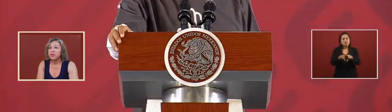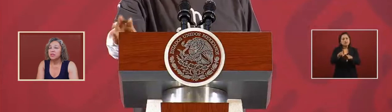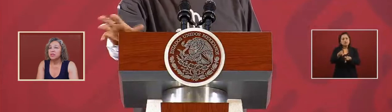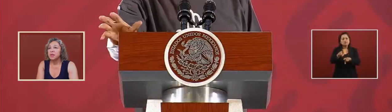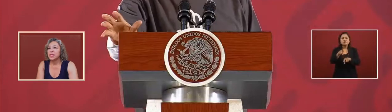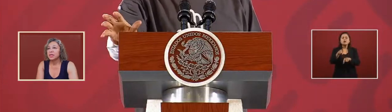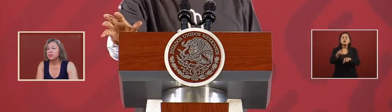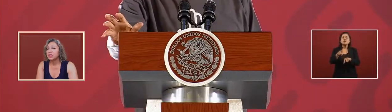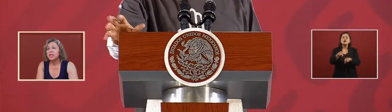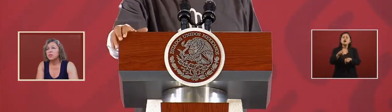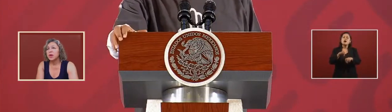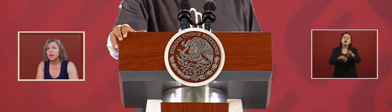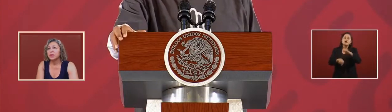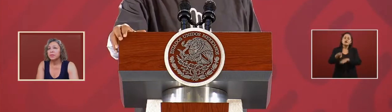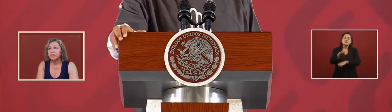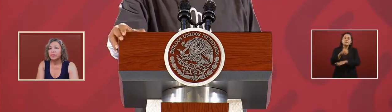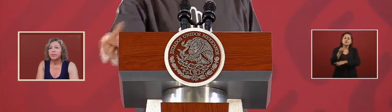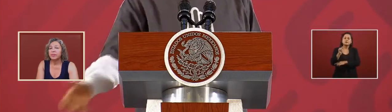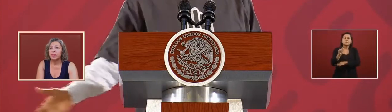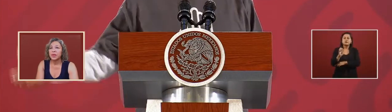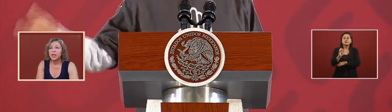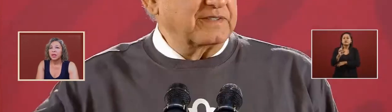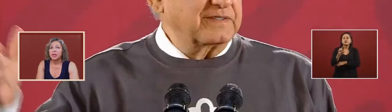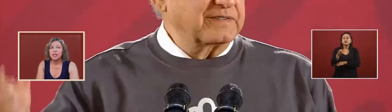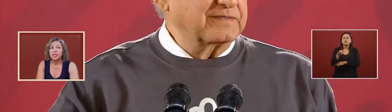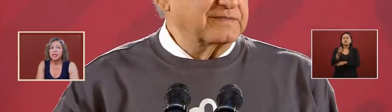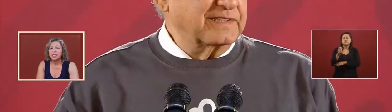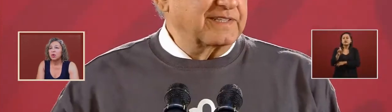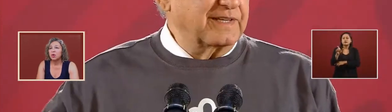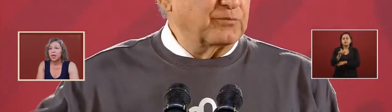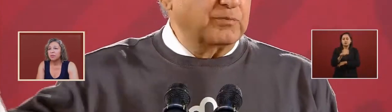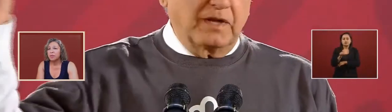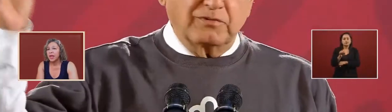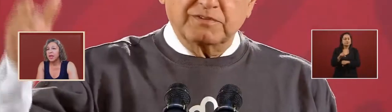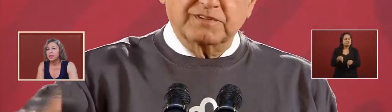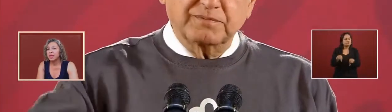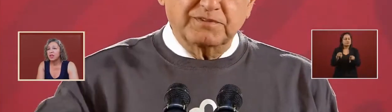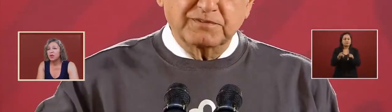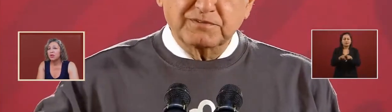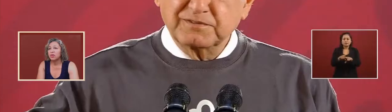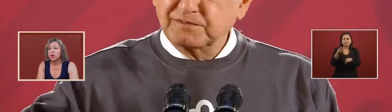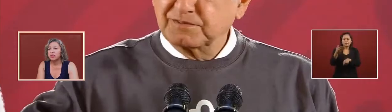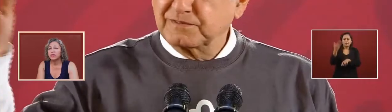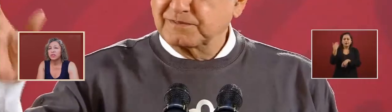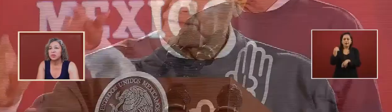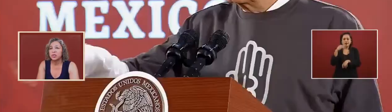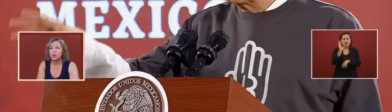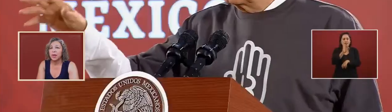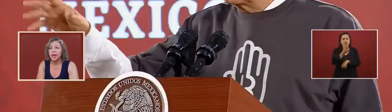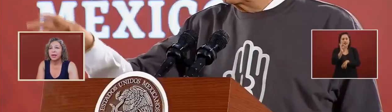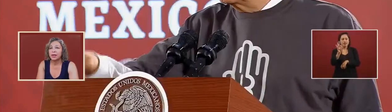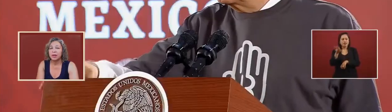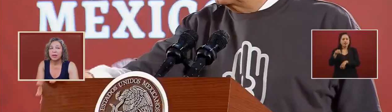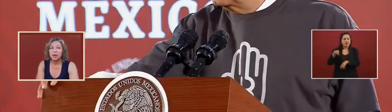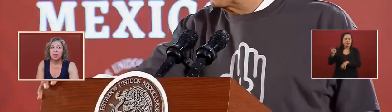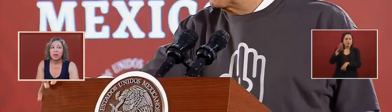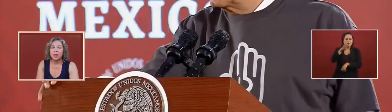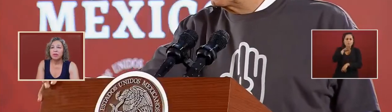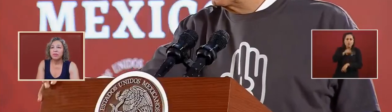telephones in mexico the same way they did this whole campaign that oh our service was so bad